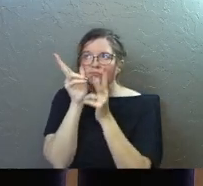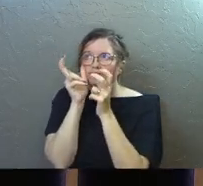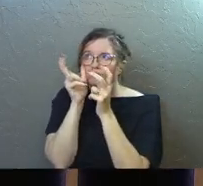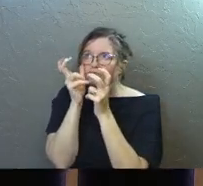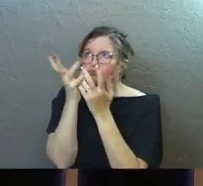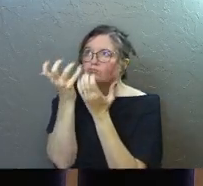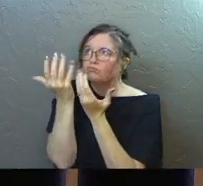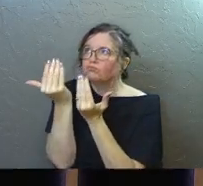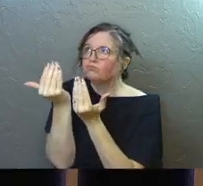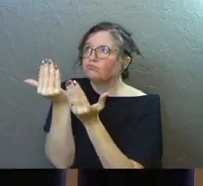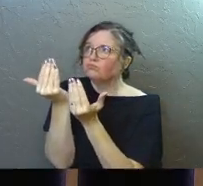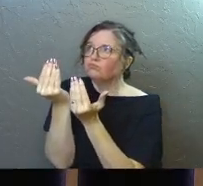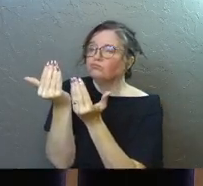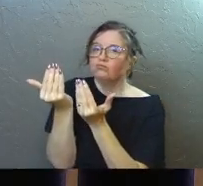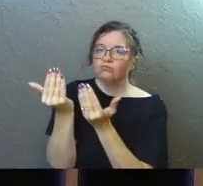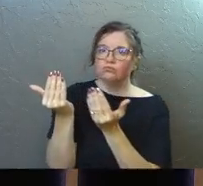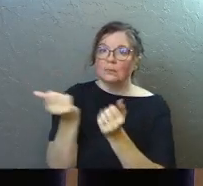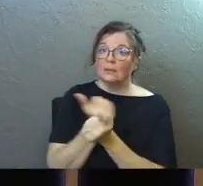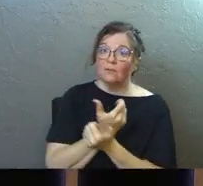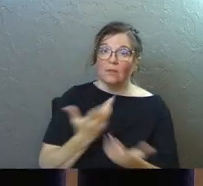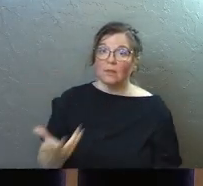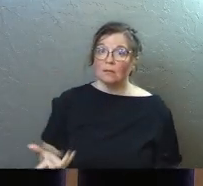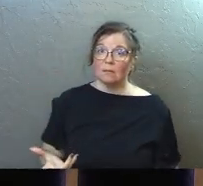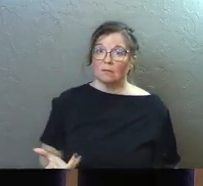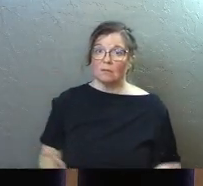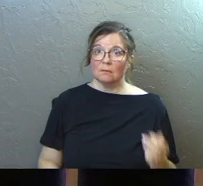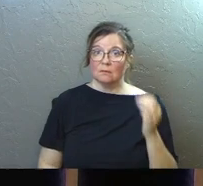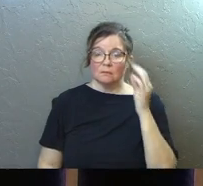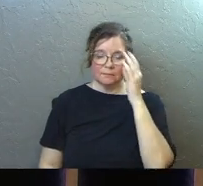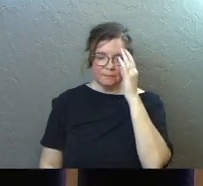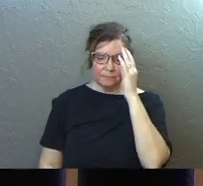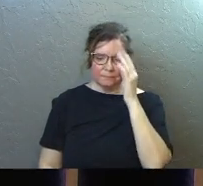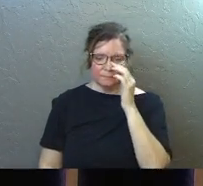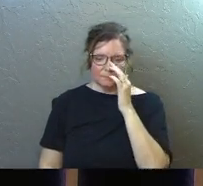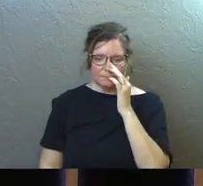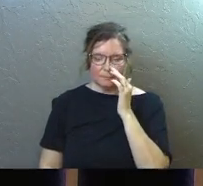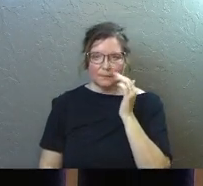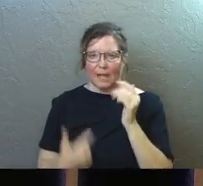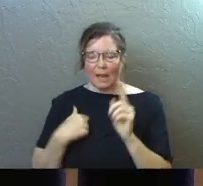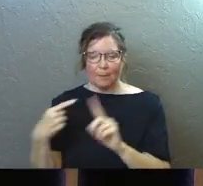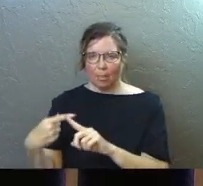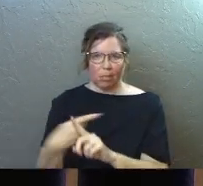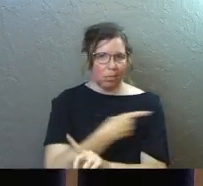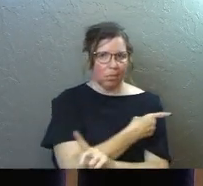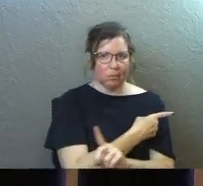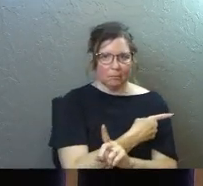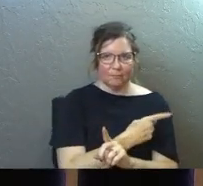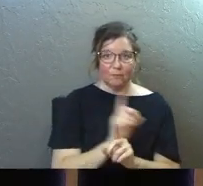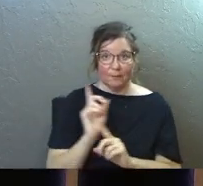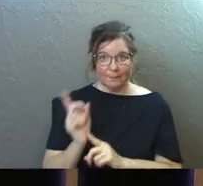God in your life. It's everything. So I'm going take a right turn here.